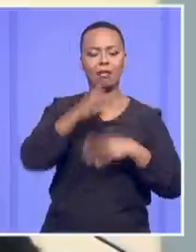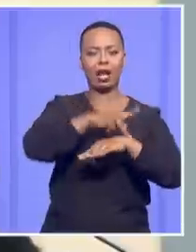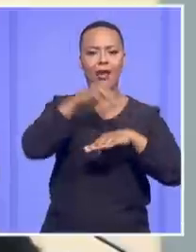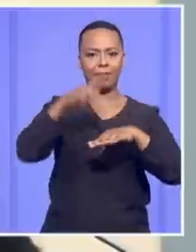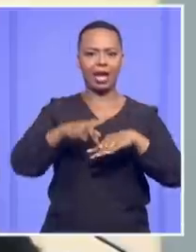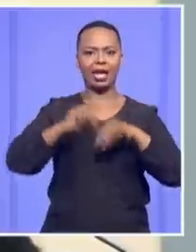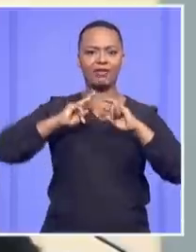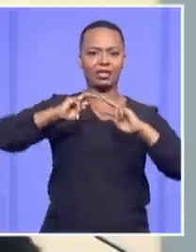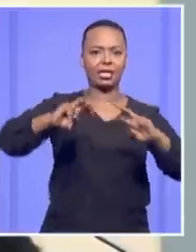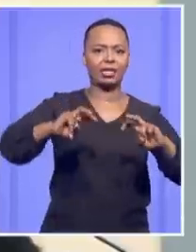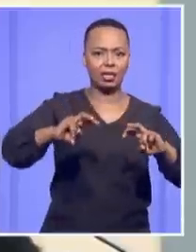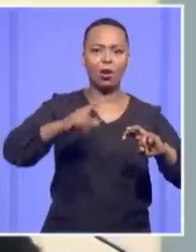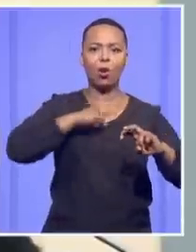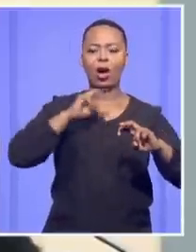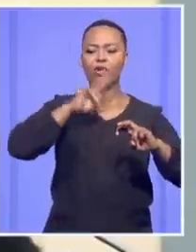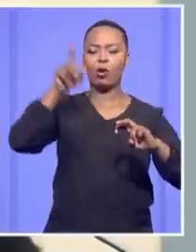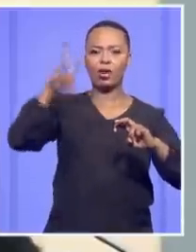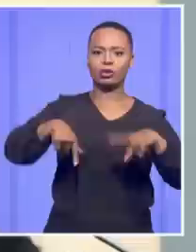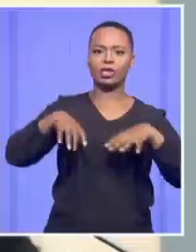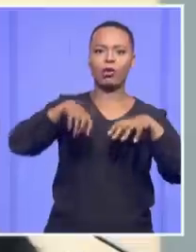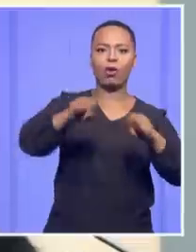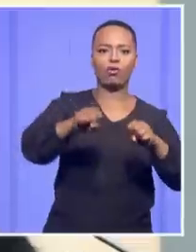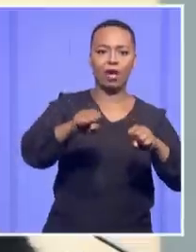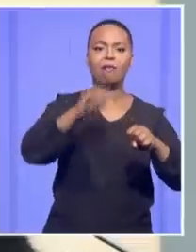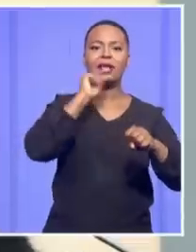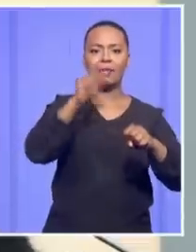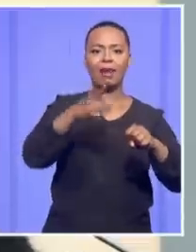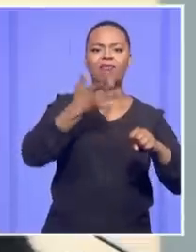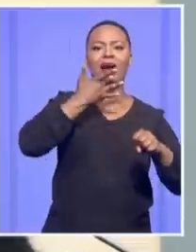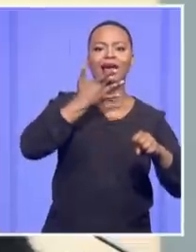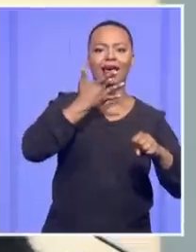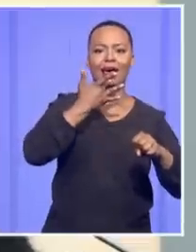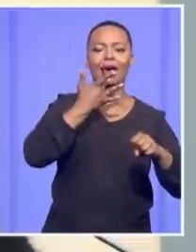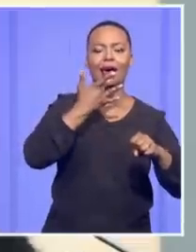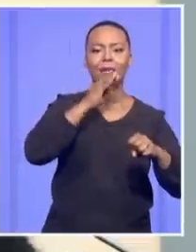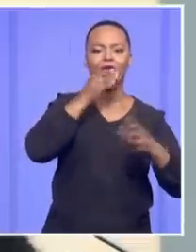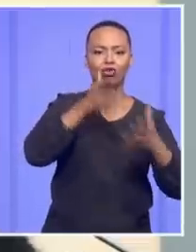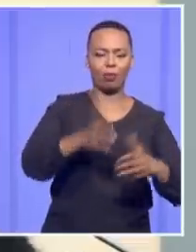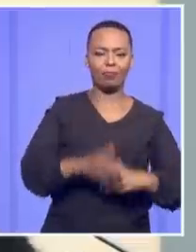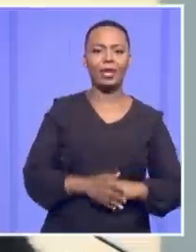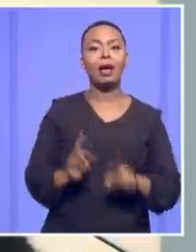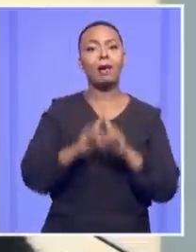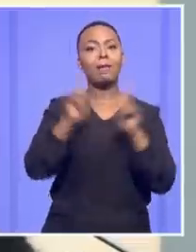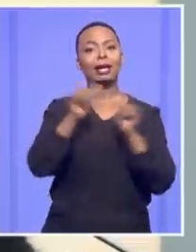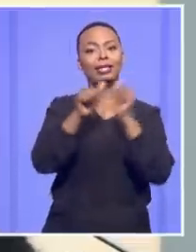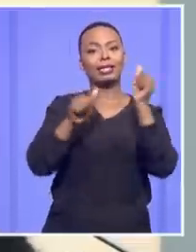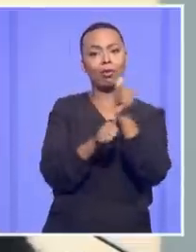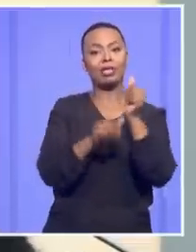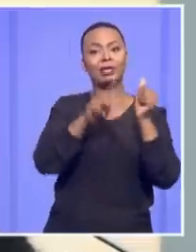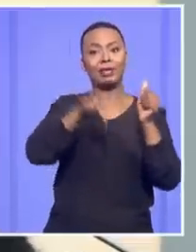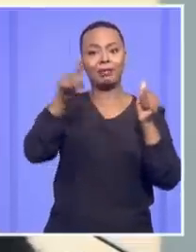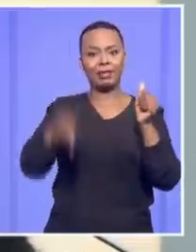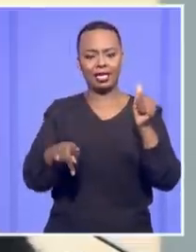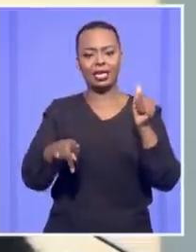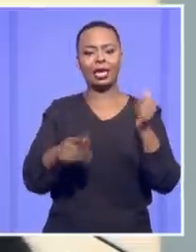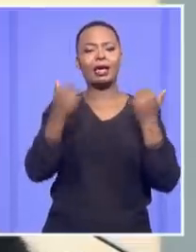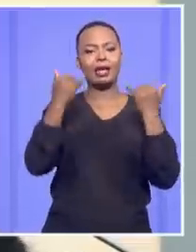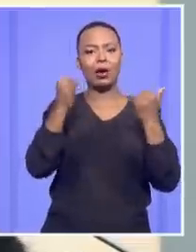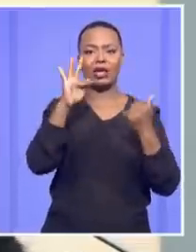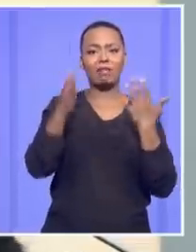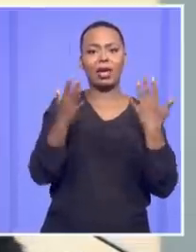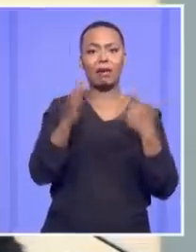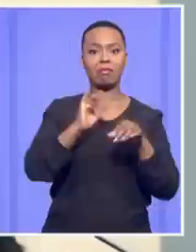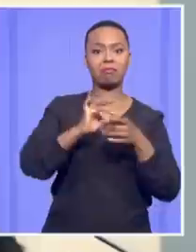over. That might give rise to an apprehension of bias. Or suppose there was a showing that the Deputy Public Protector was a stooge of the President.